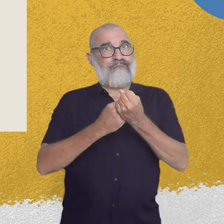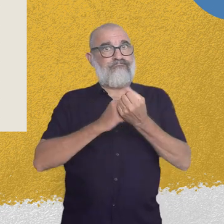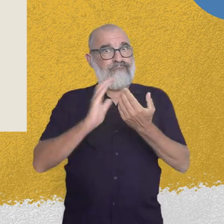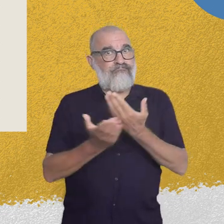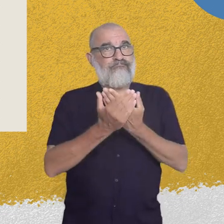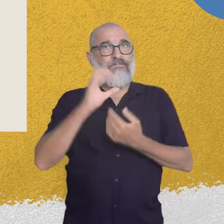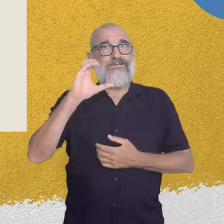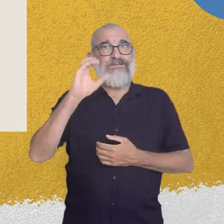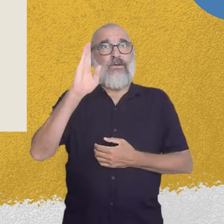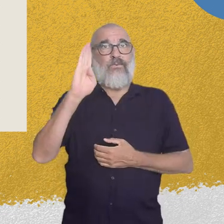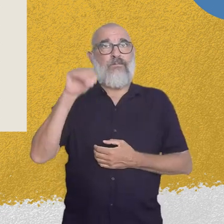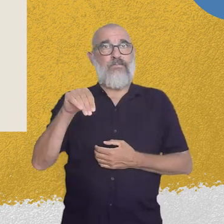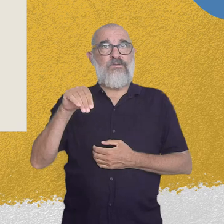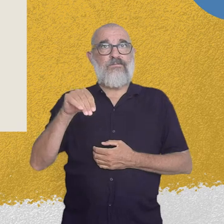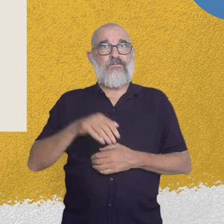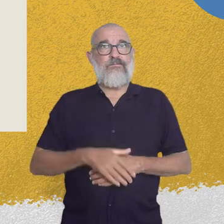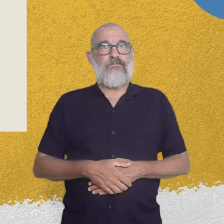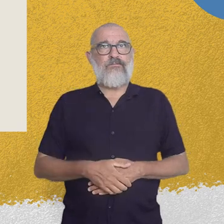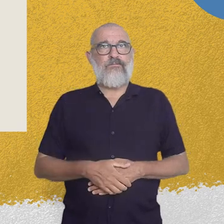Sponsored by CBM O. B. A. A. H.